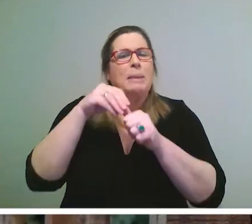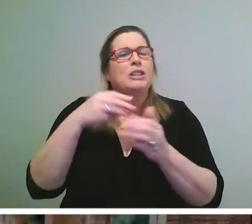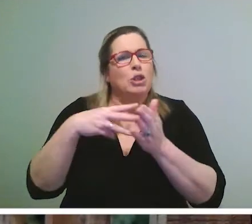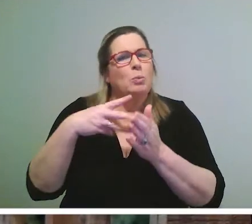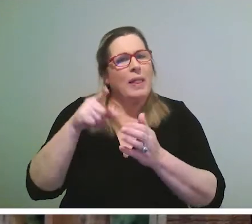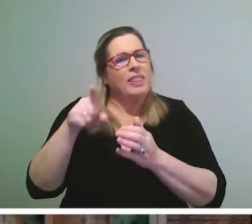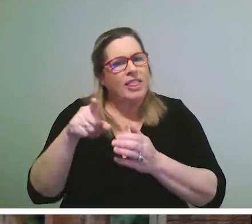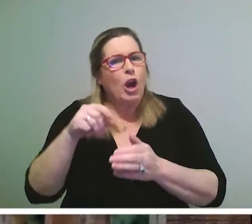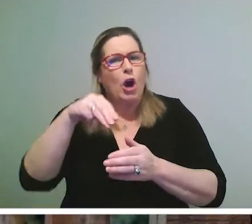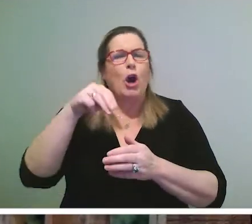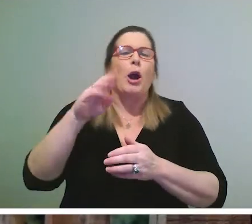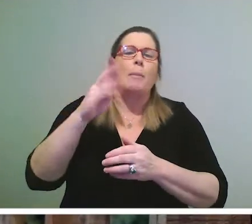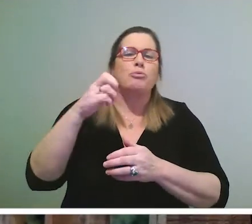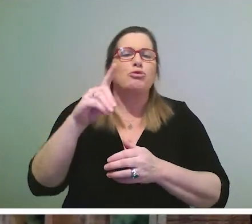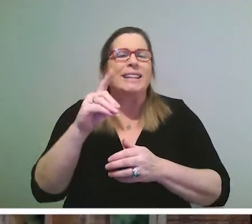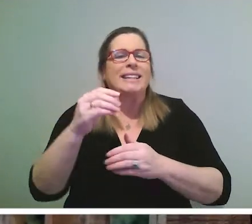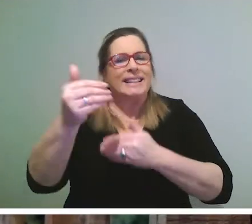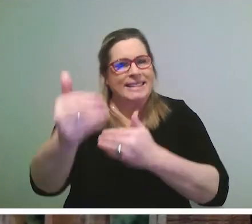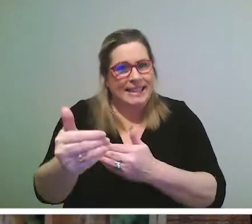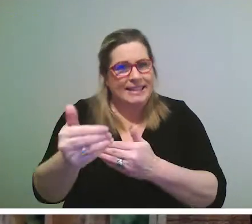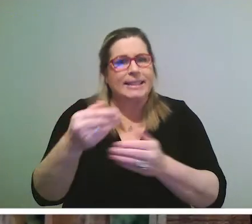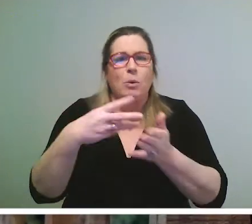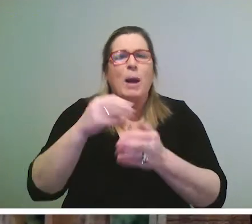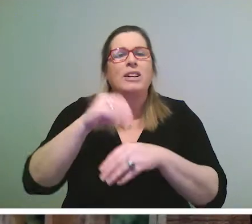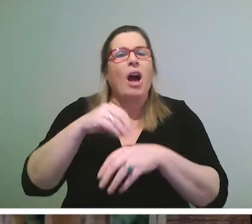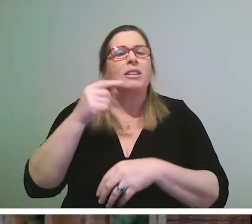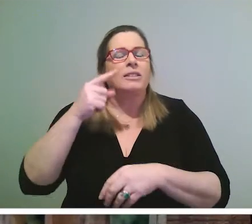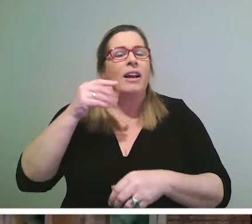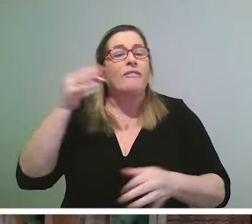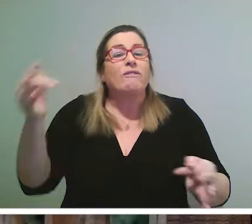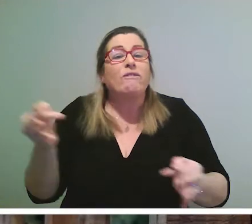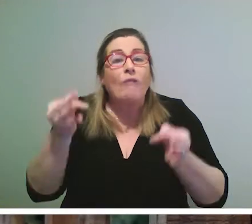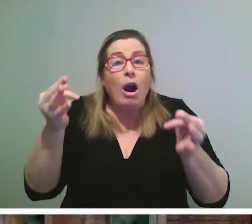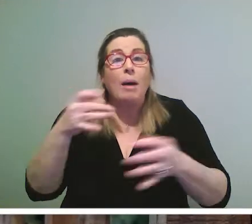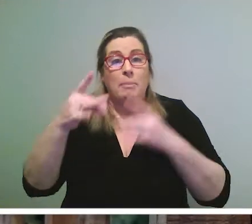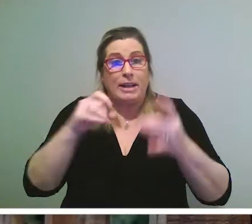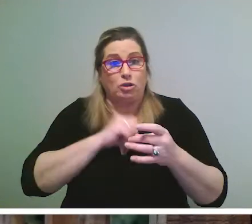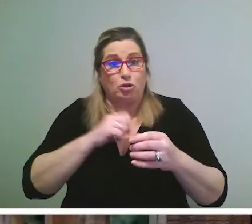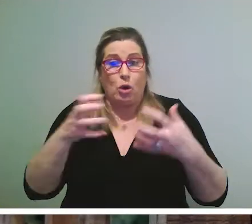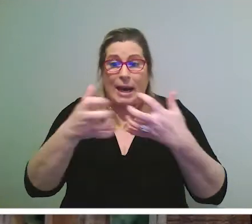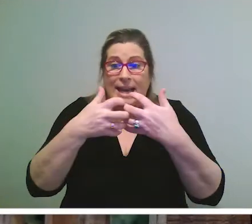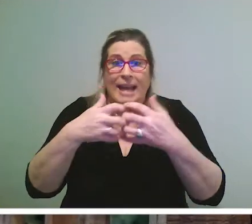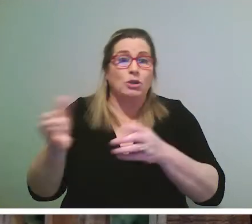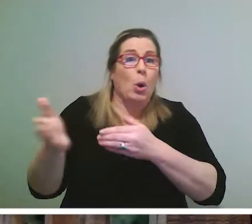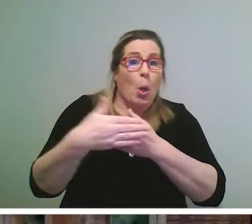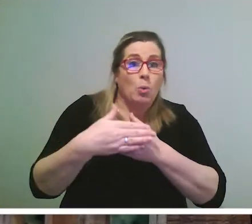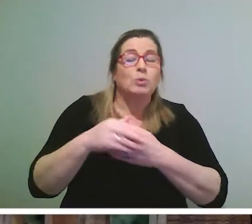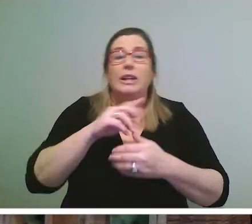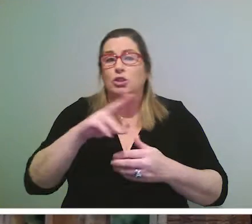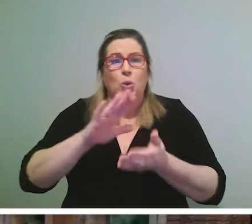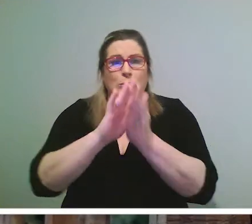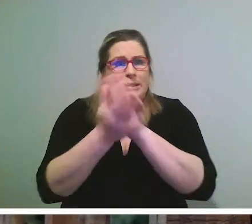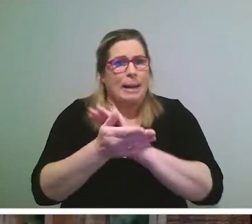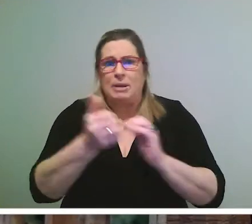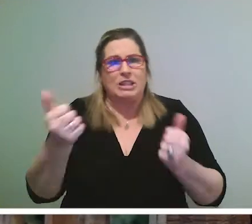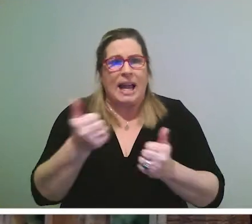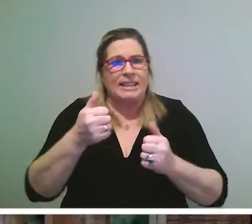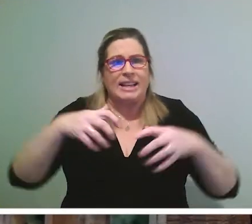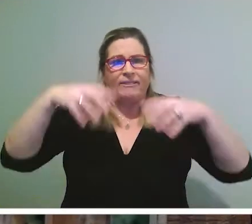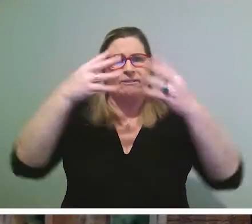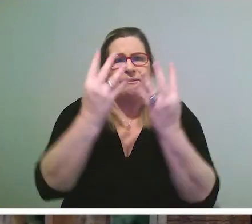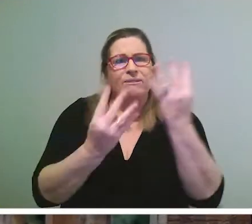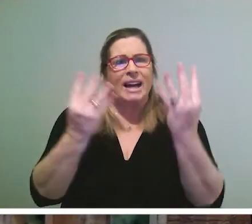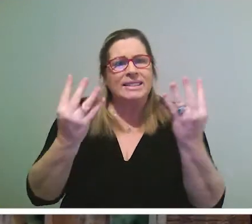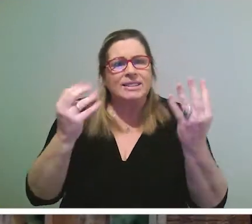breeding seasons. When on farmland, leave gates as you found them and take care not to damage any fencing or crops. Number four,